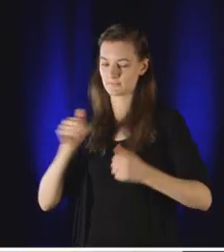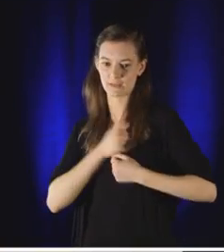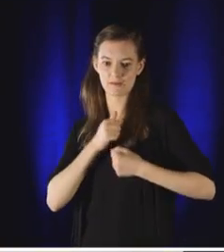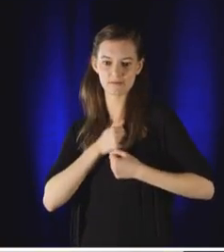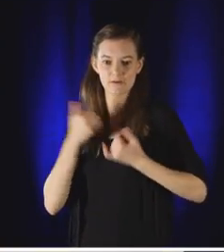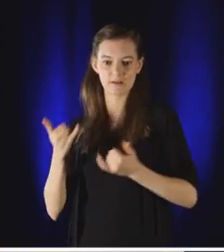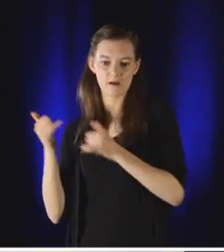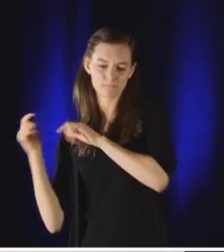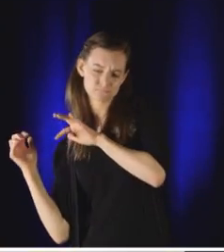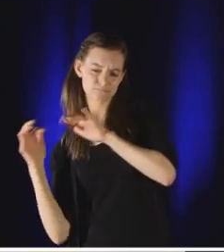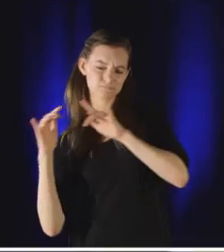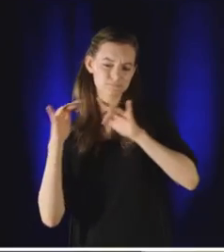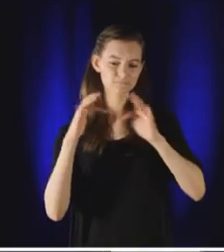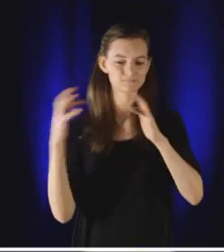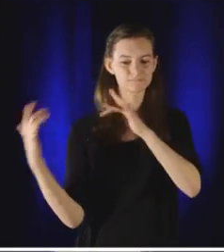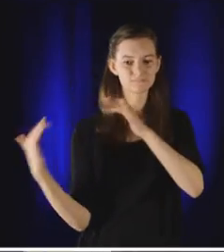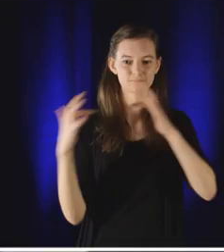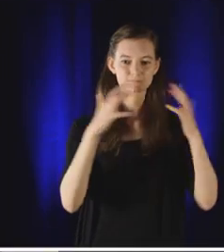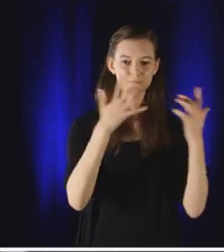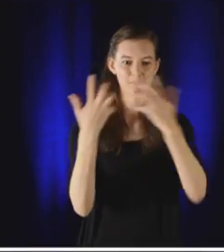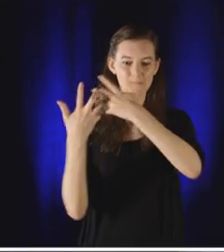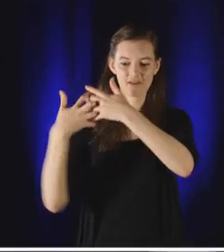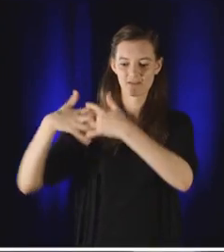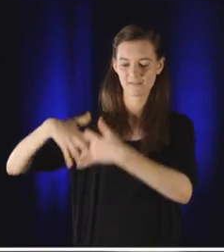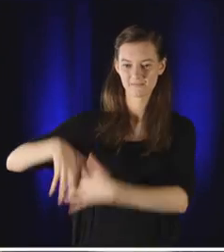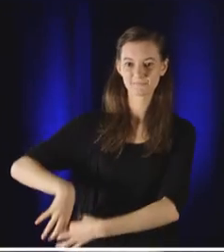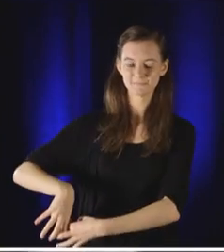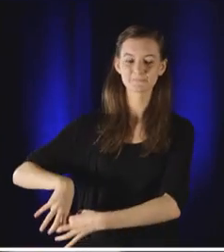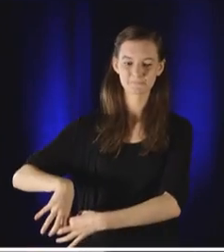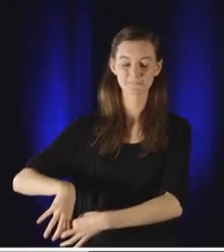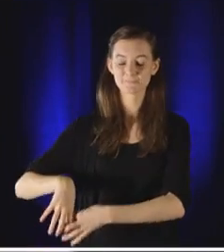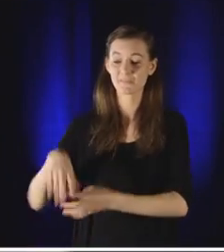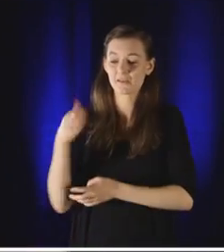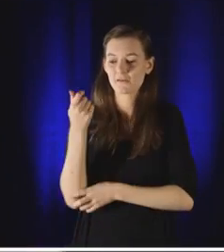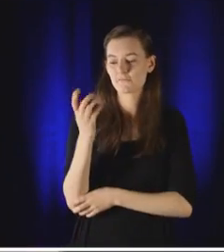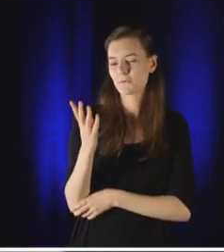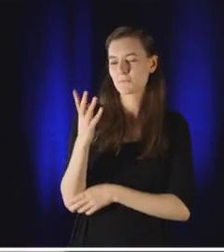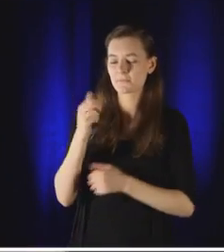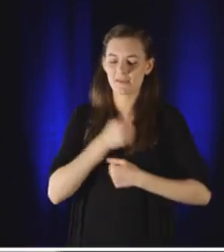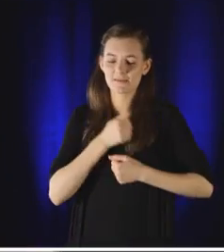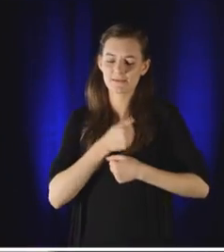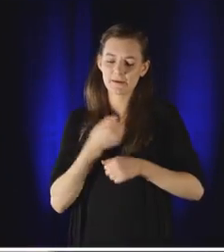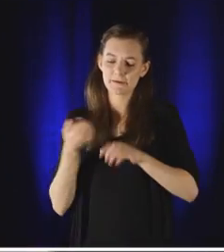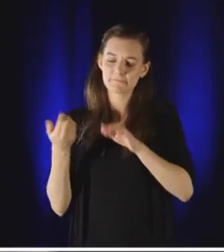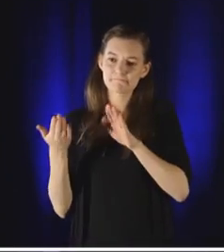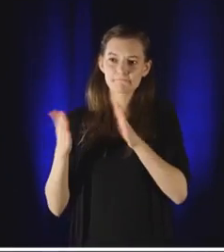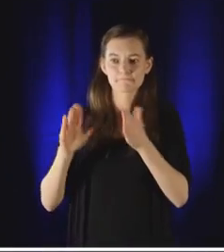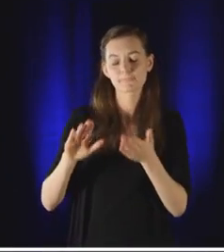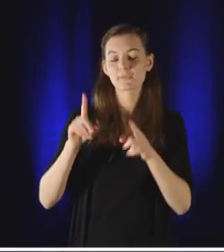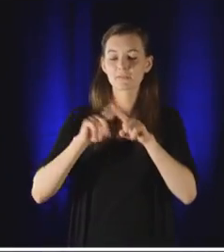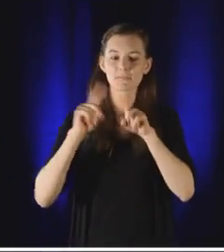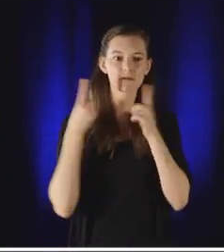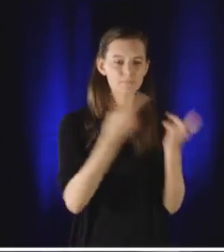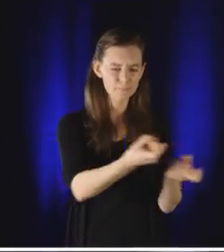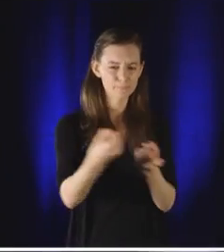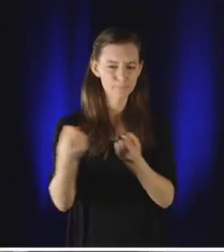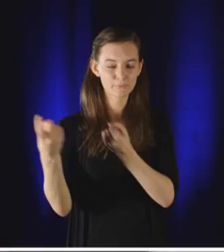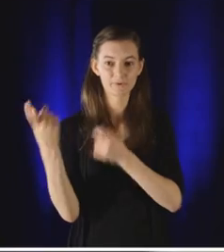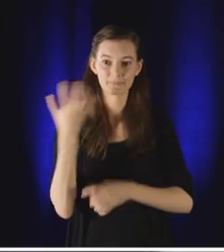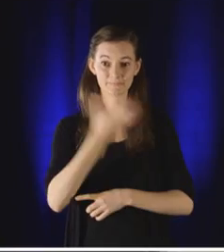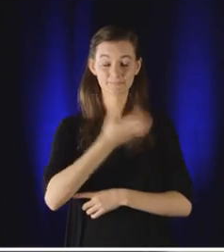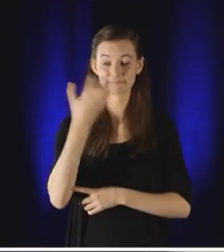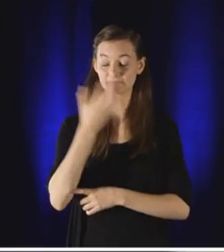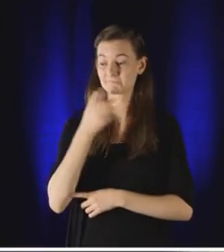Zarqawi moves his people there to fight, and his ultra-violence makes sense in the context of war. He loses some people on the battlefield, but he gains